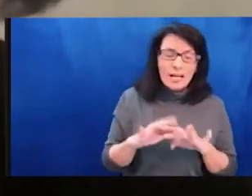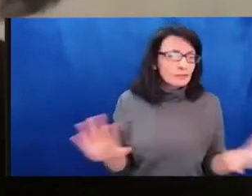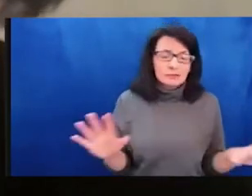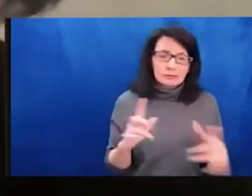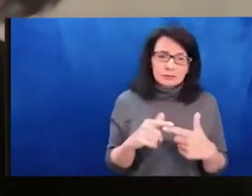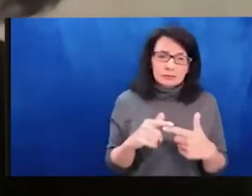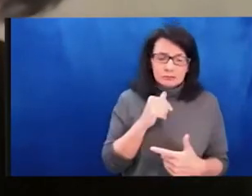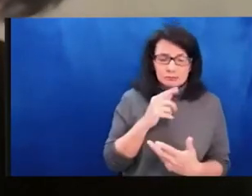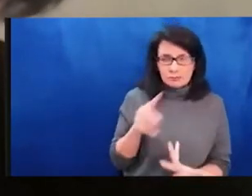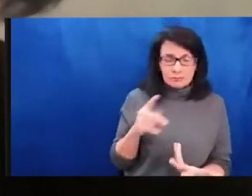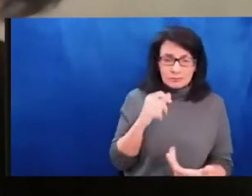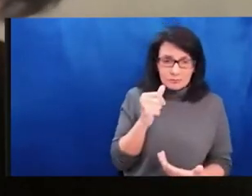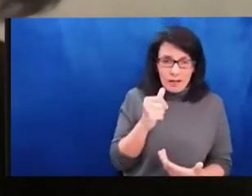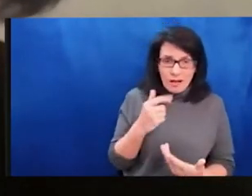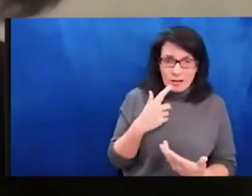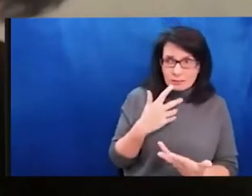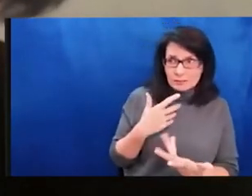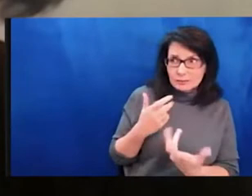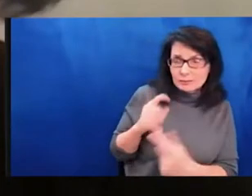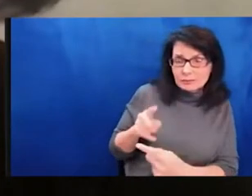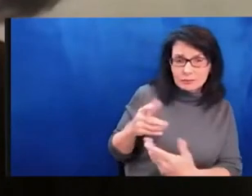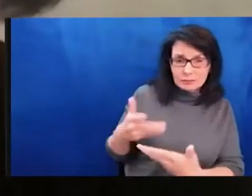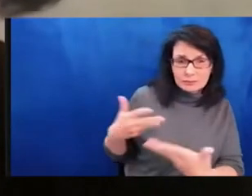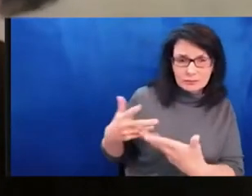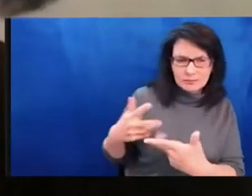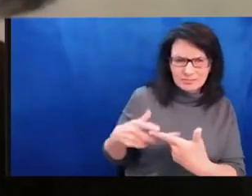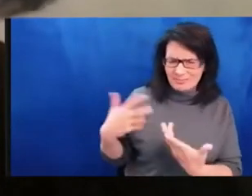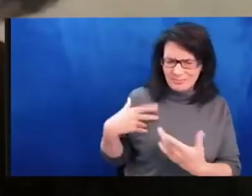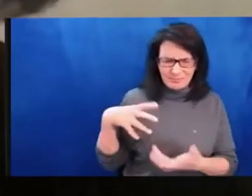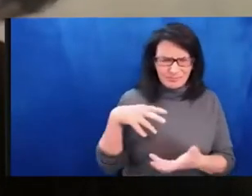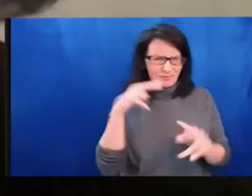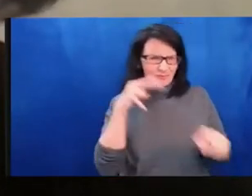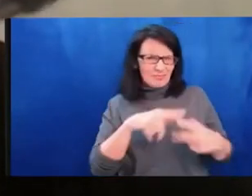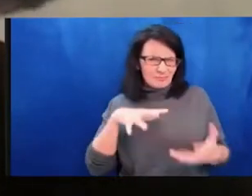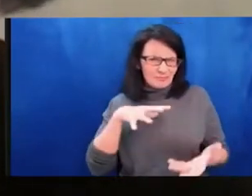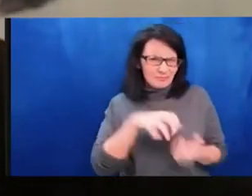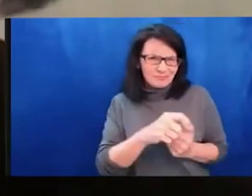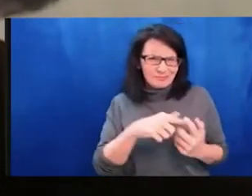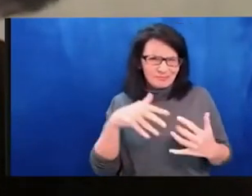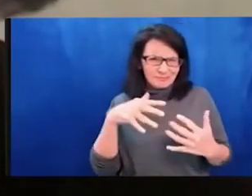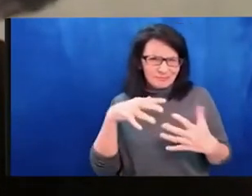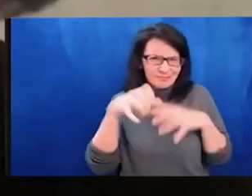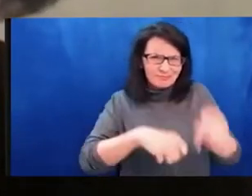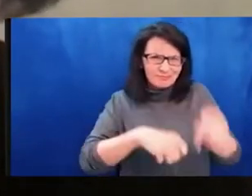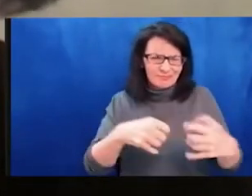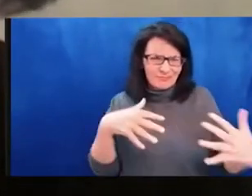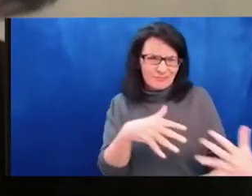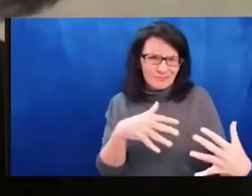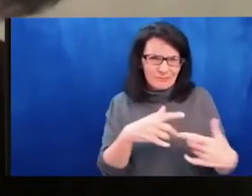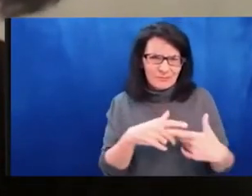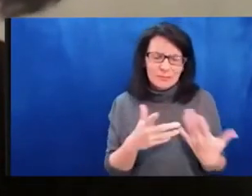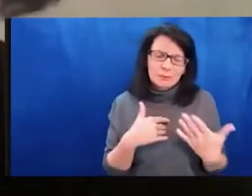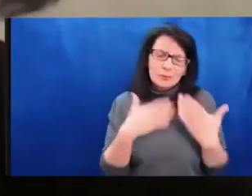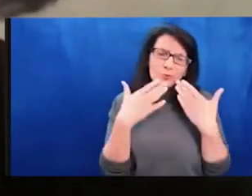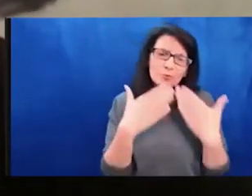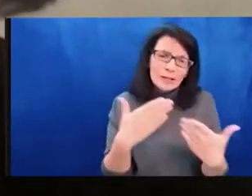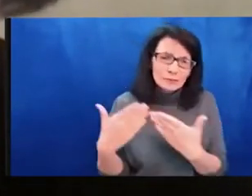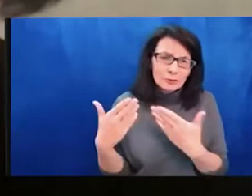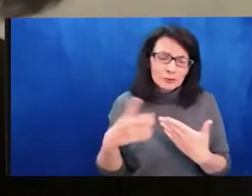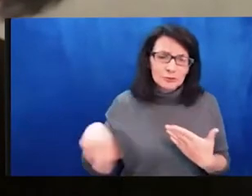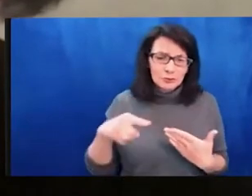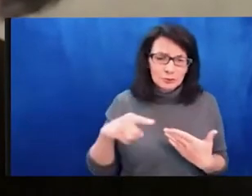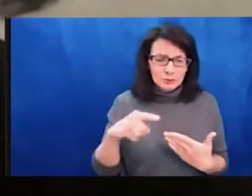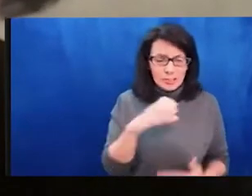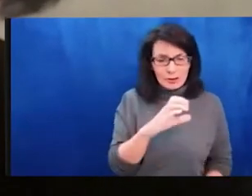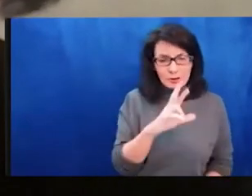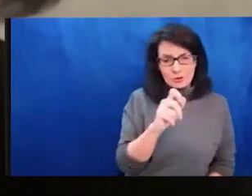express, except to express my full solidarity with the people living in Ukraine right now and all those affected by Putin's war and